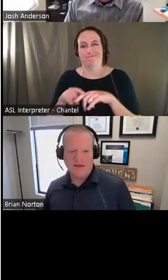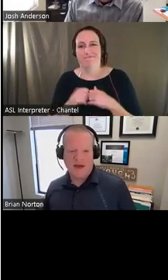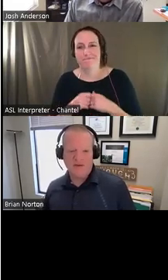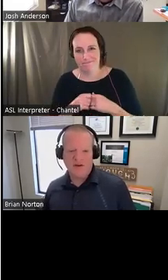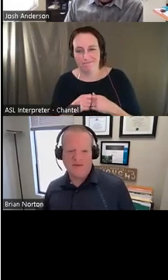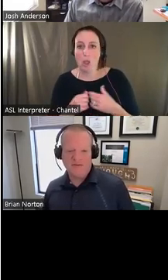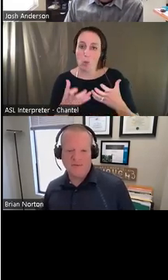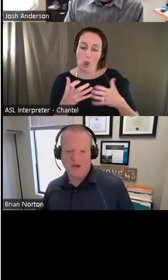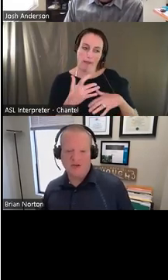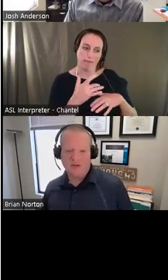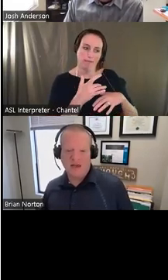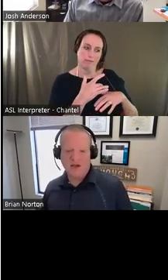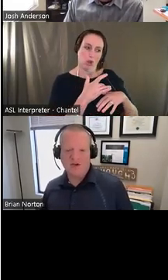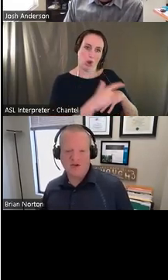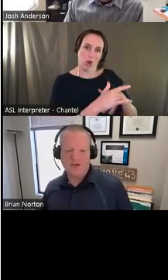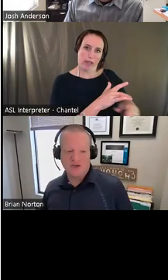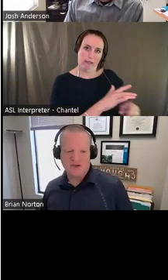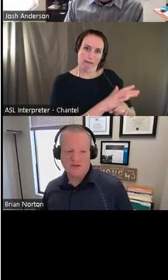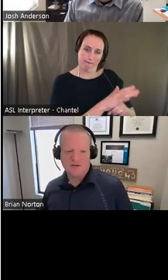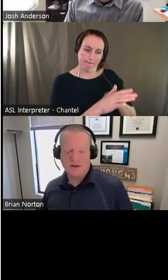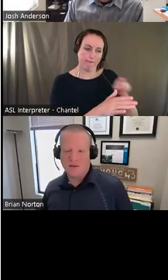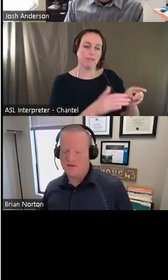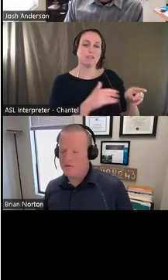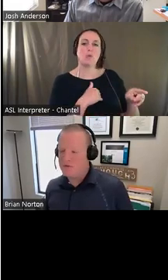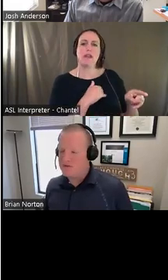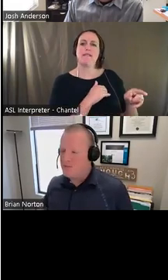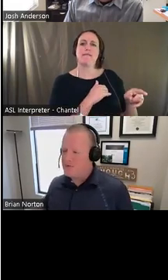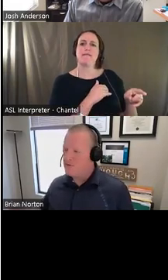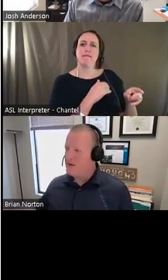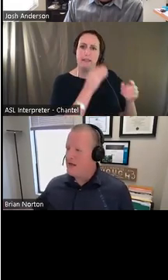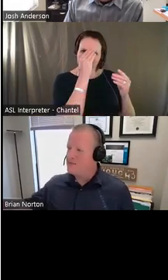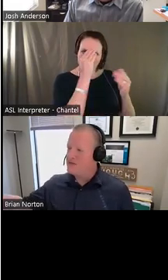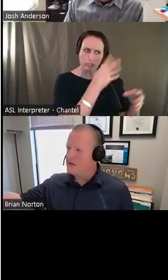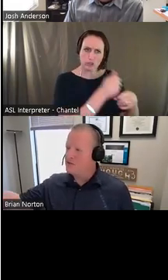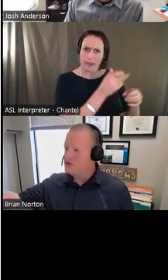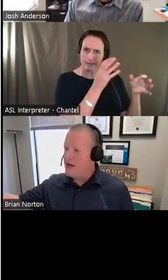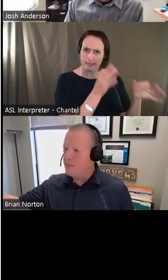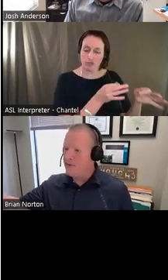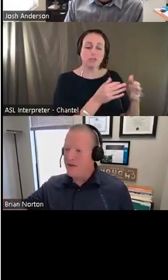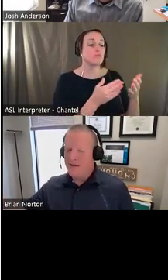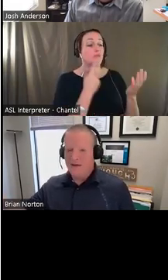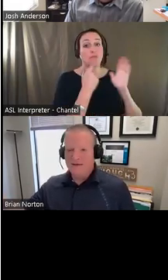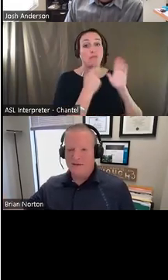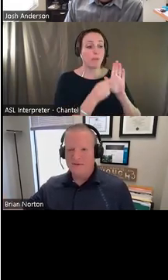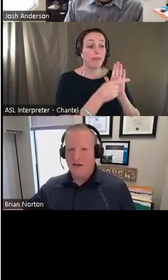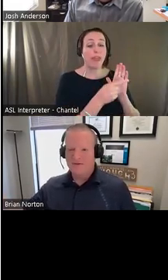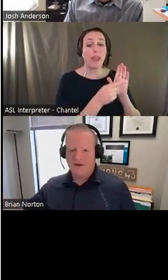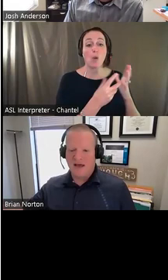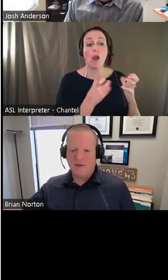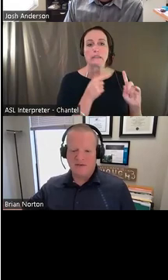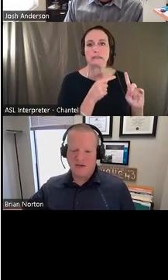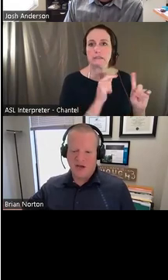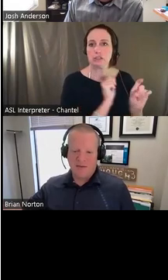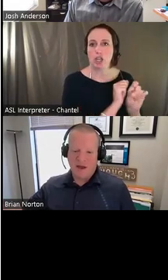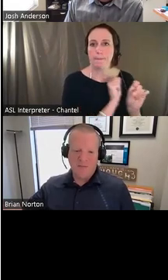so that you have enough information to make good decisions. Um, and so when someone's looking at a particular job, sometimes certain